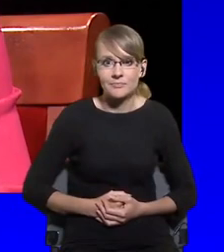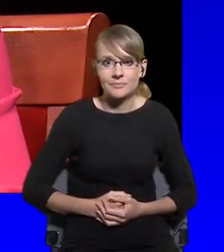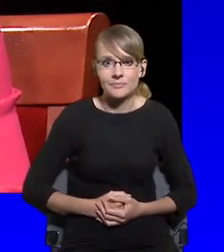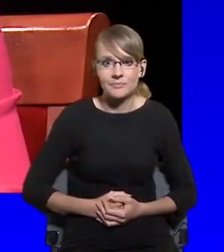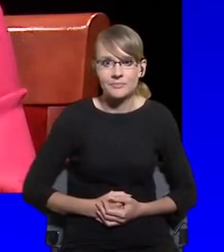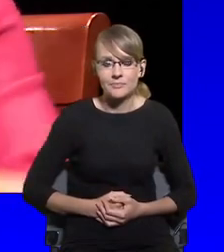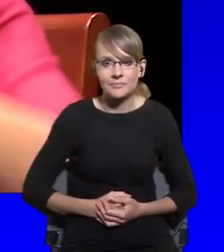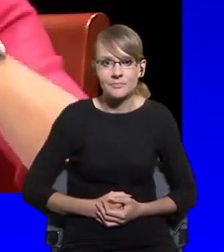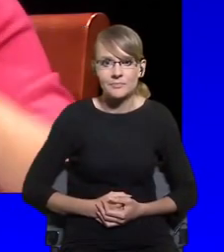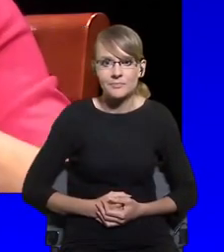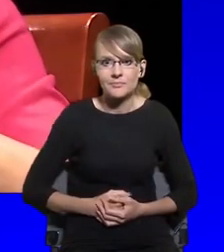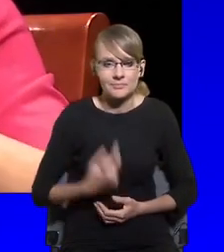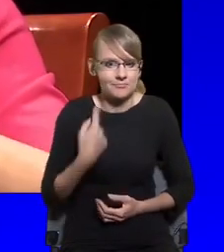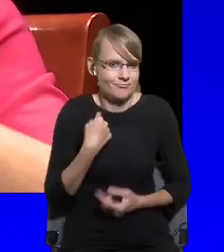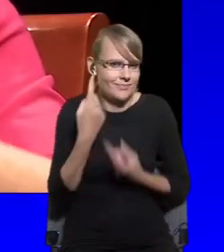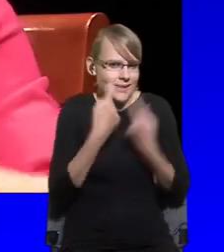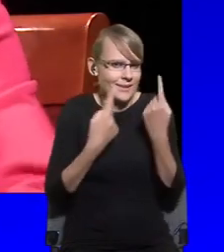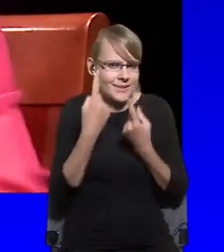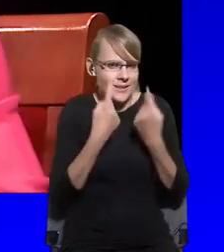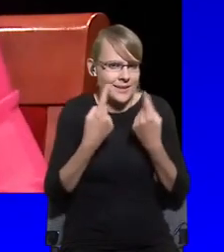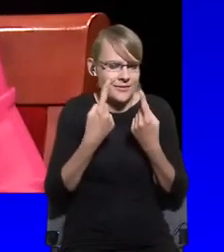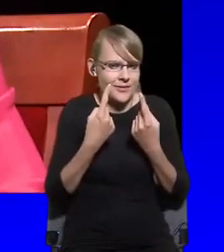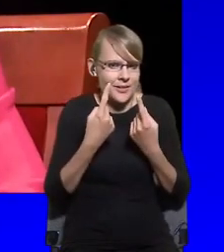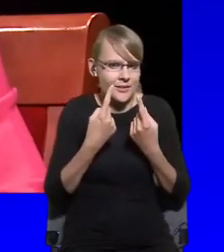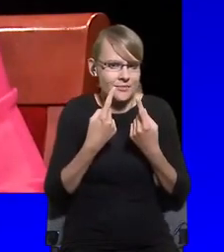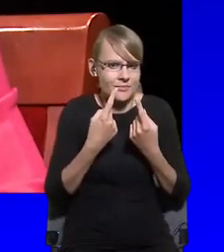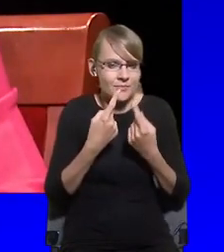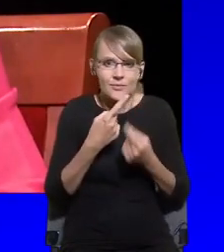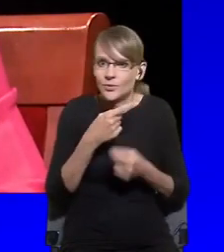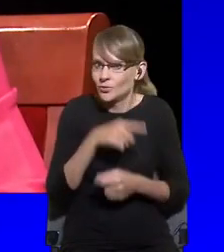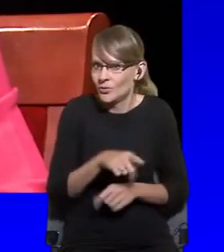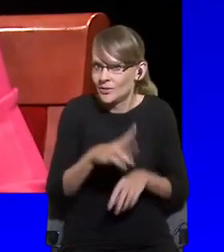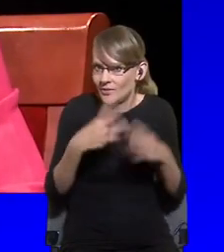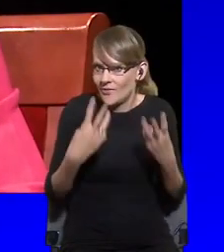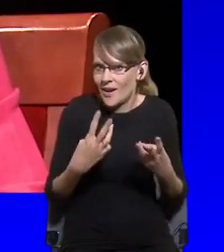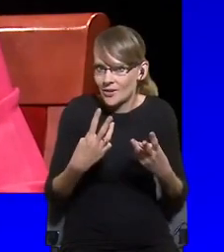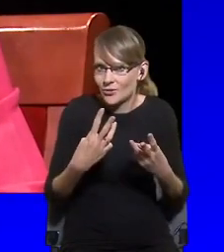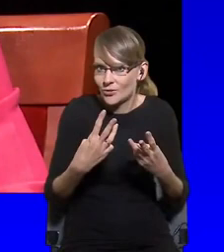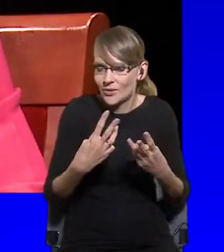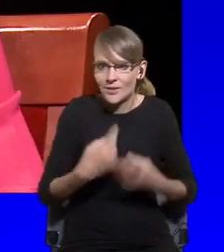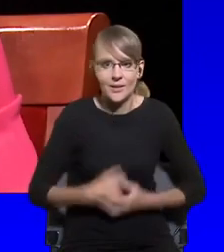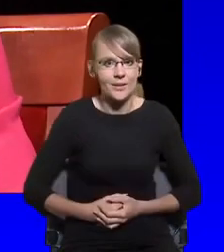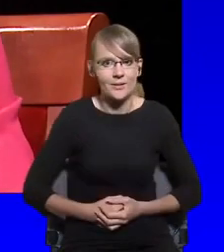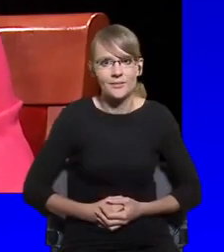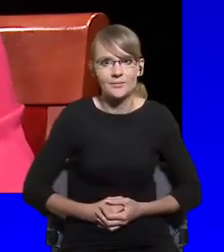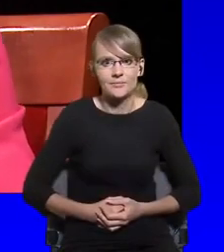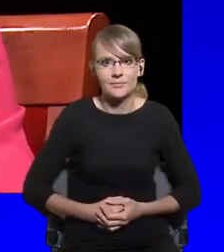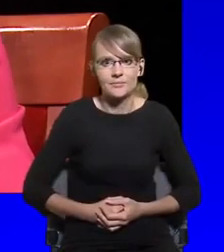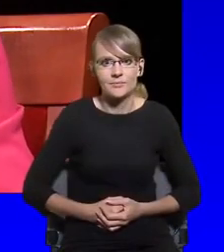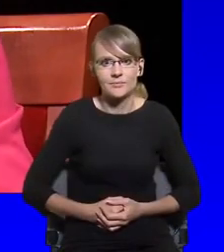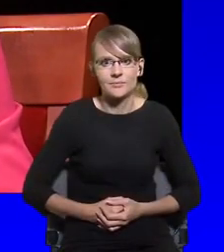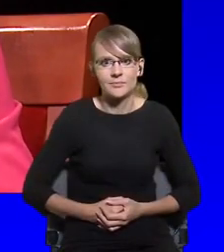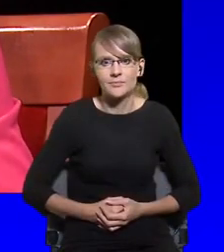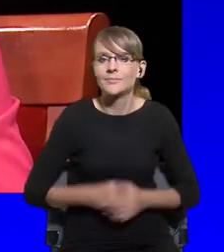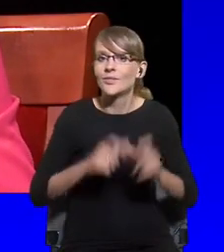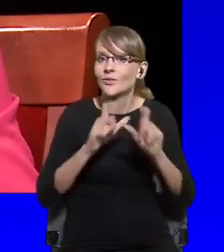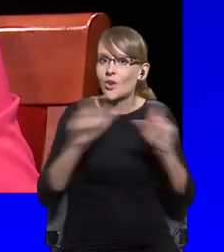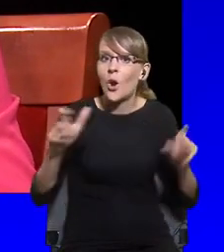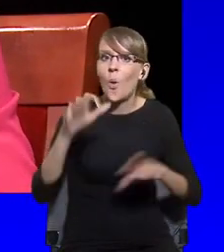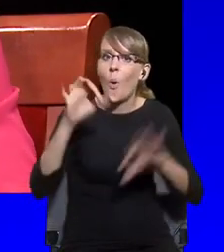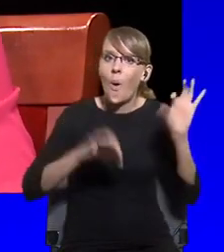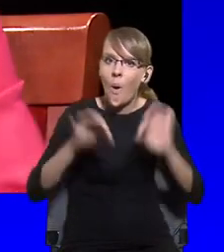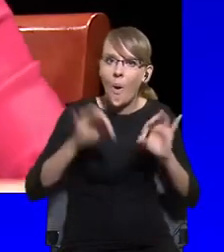course, what we show behind us, is nowadays, in the conferences that we organize, this is a